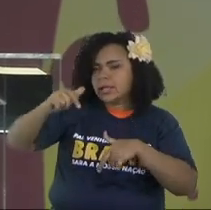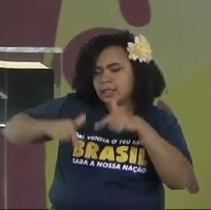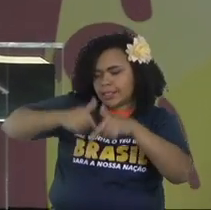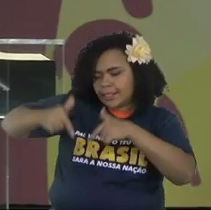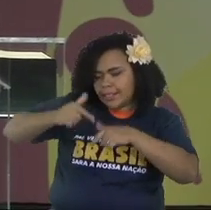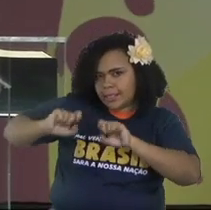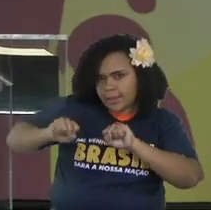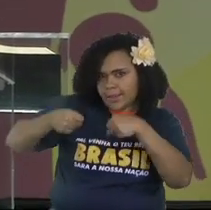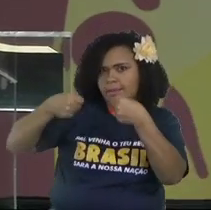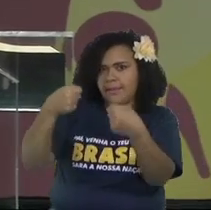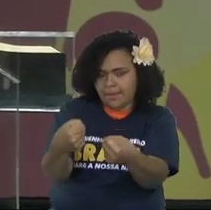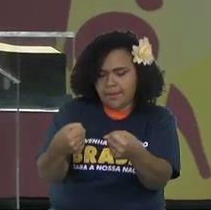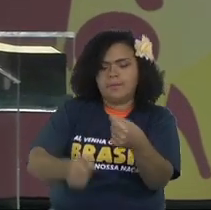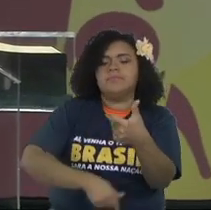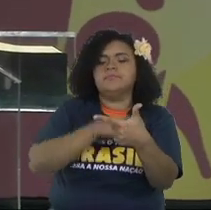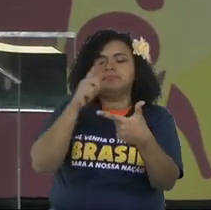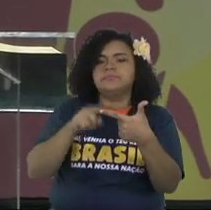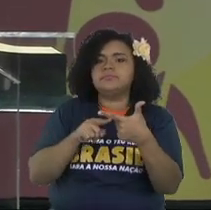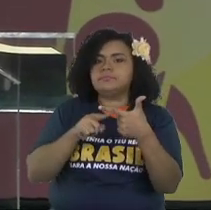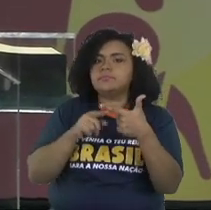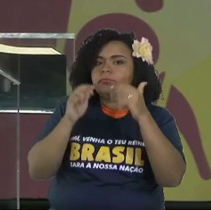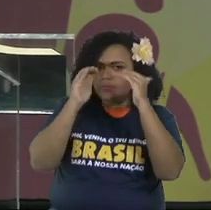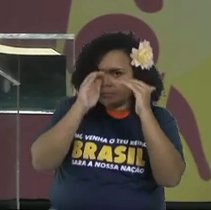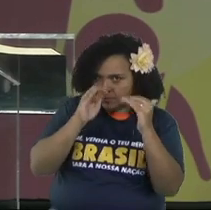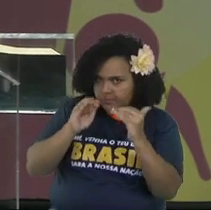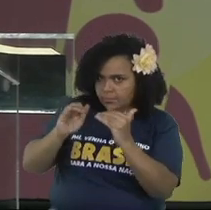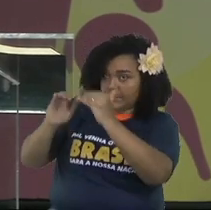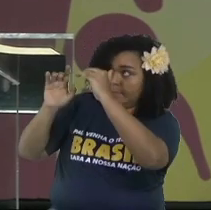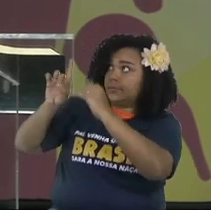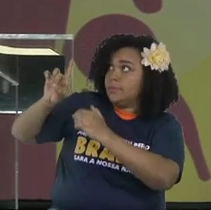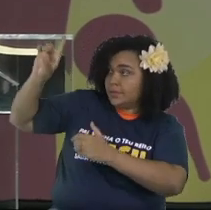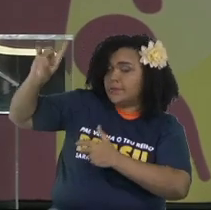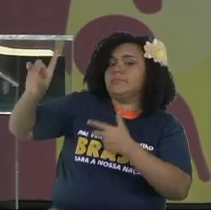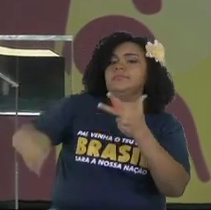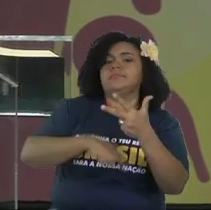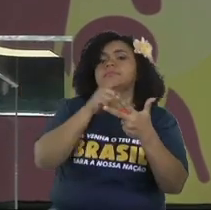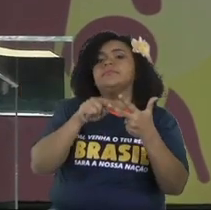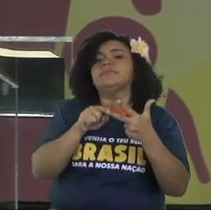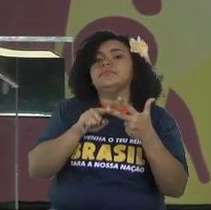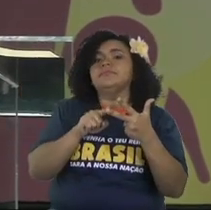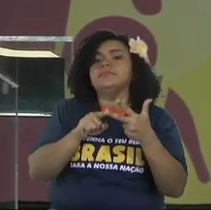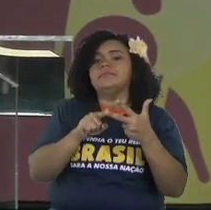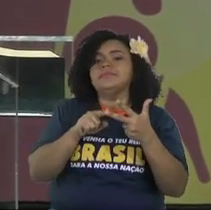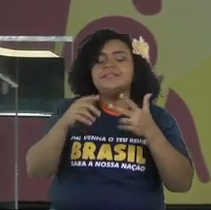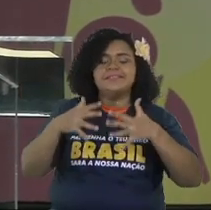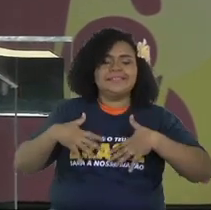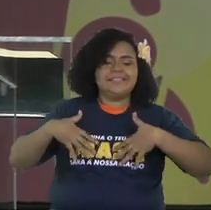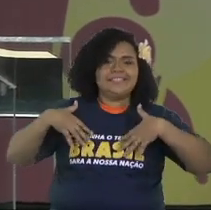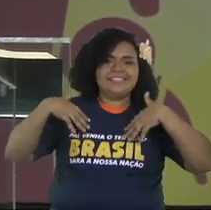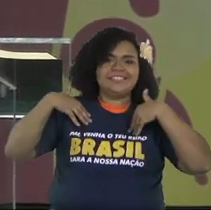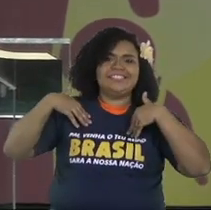diligence diligence and hard work number two obedience to God and number three